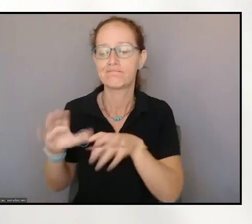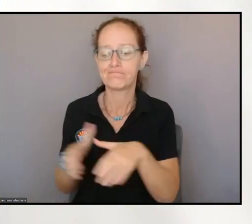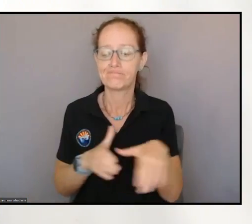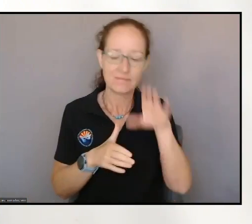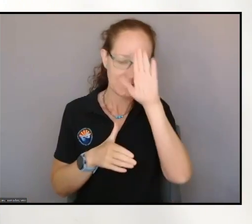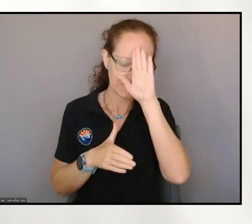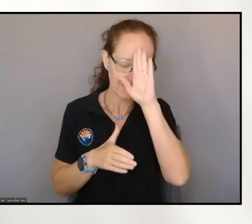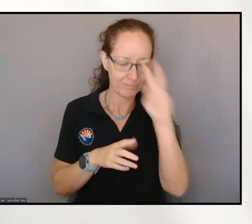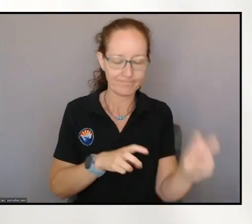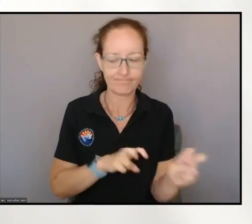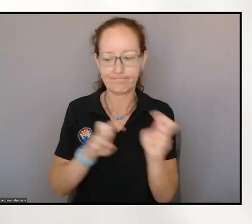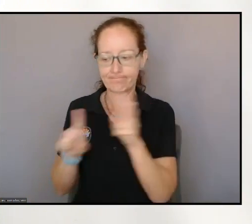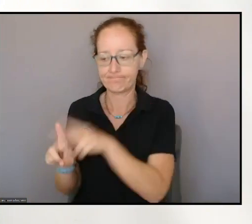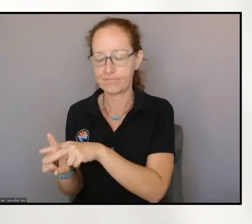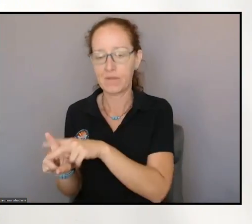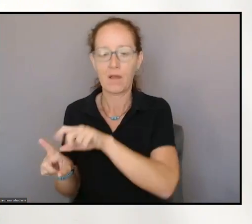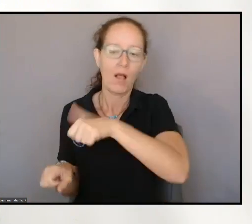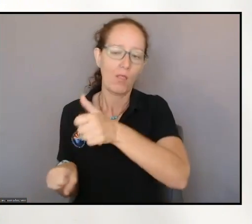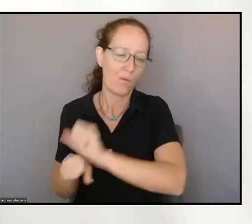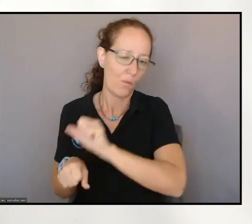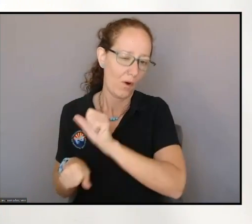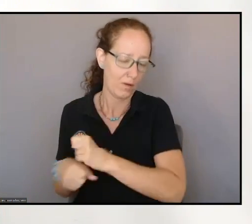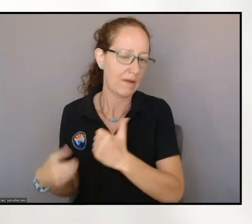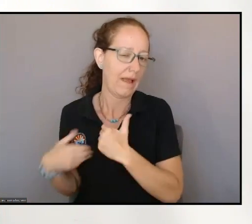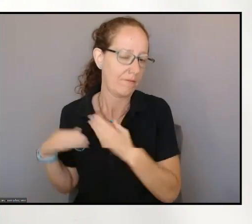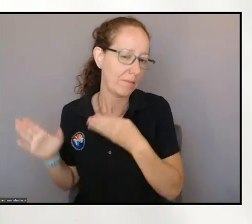work as needed that they can complete safely.